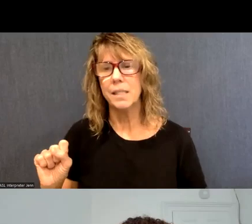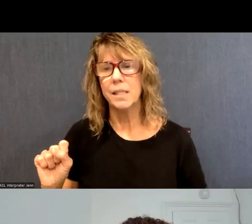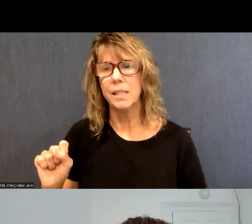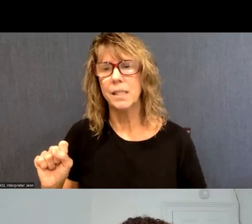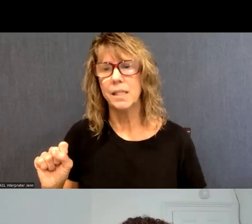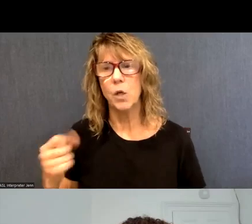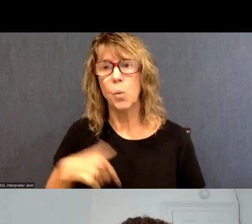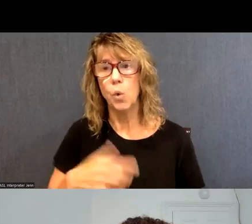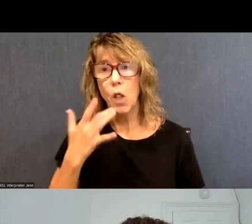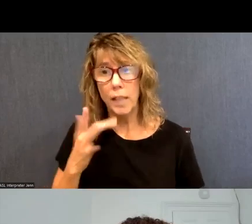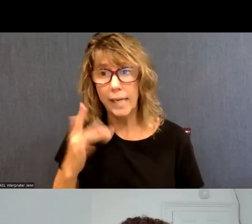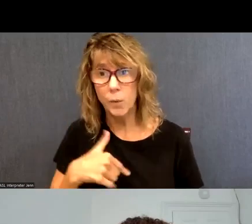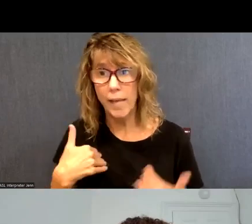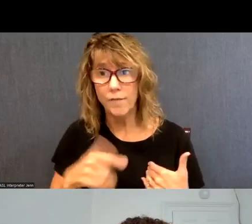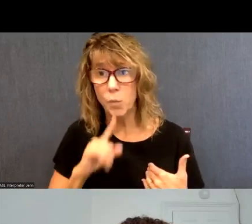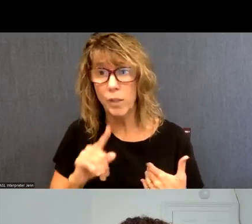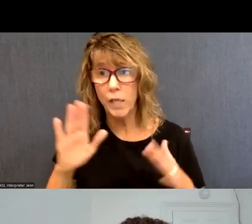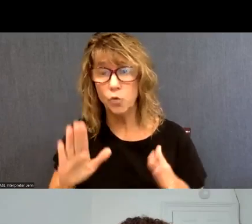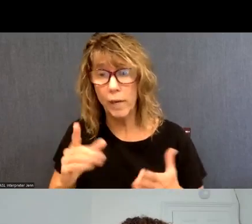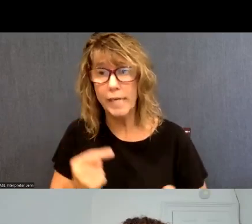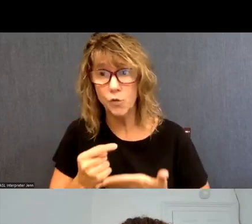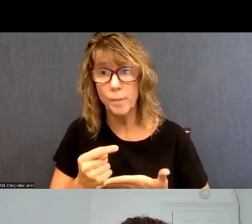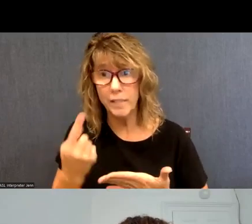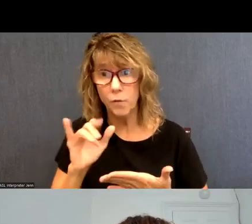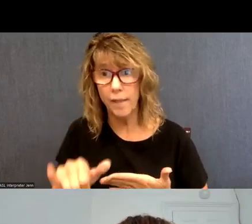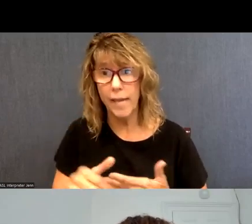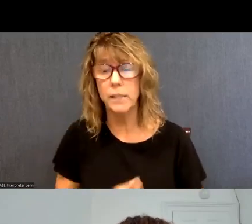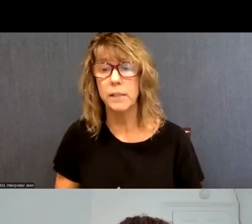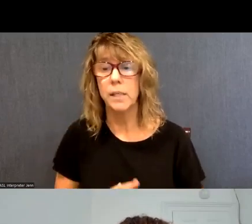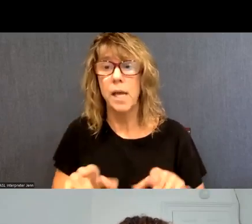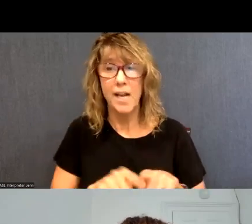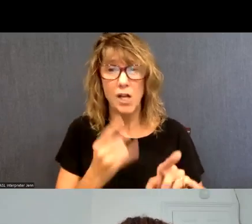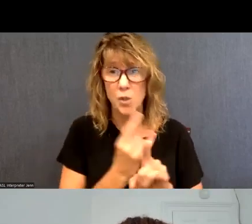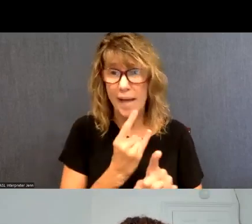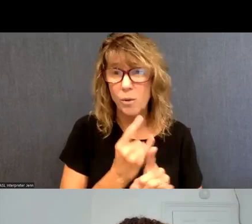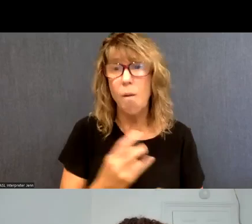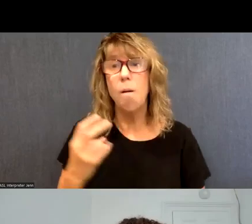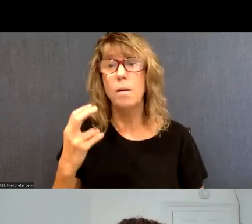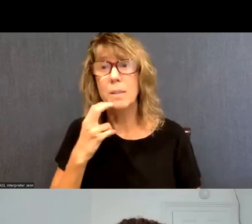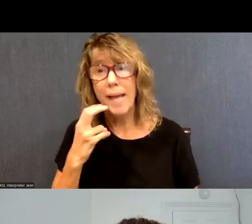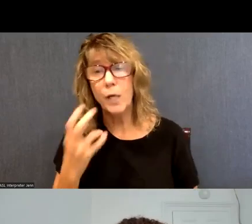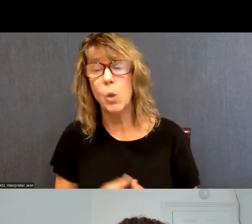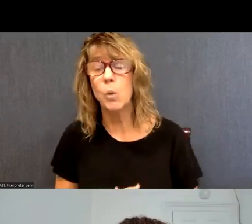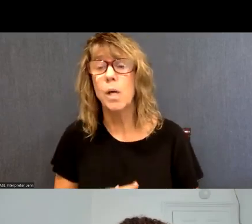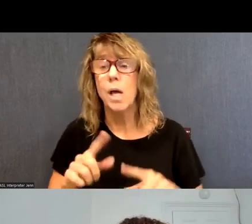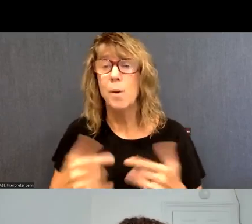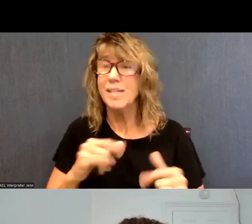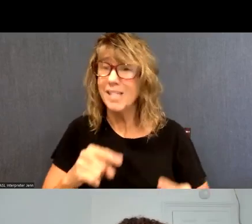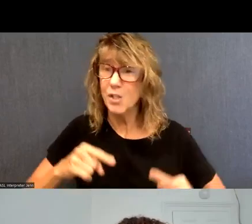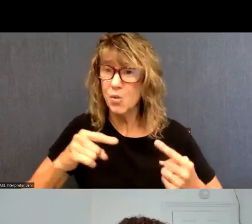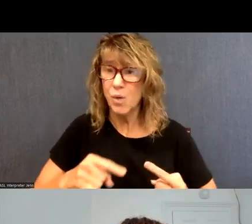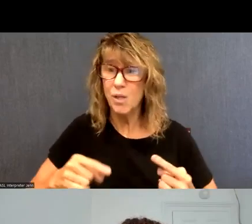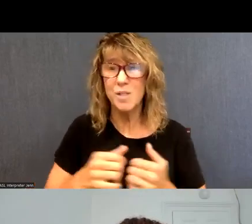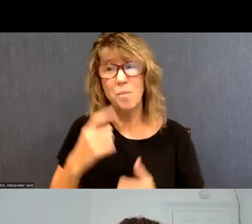very lucky that we've got some really good treatments for that, um, as well as alcohol and tobacco. Um, what we still struggle with the